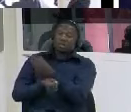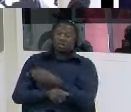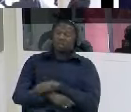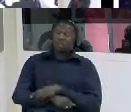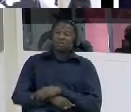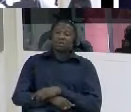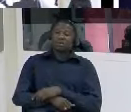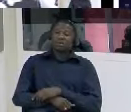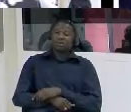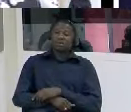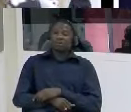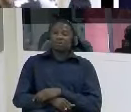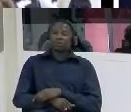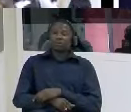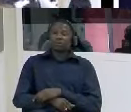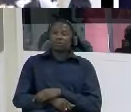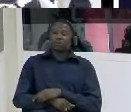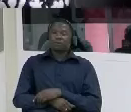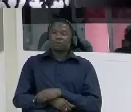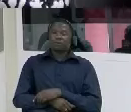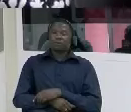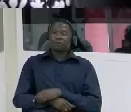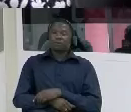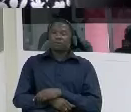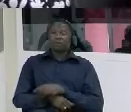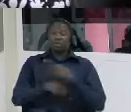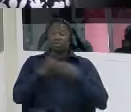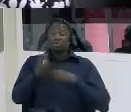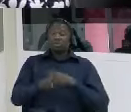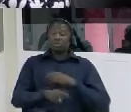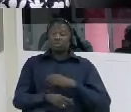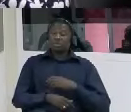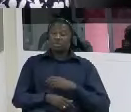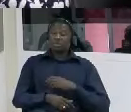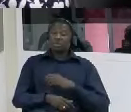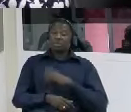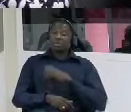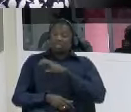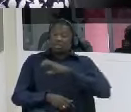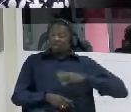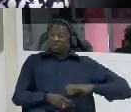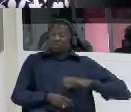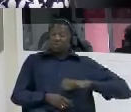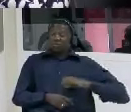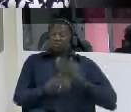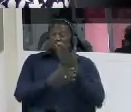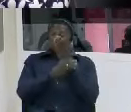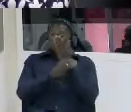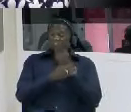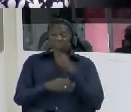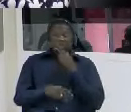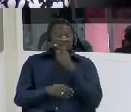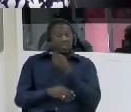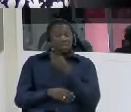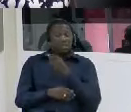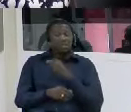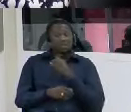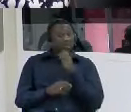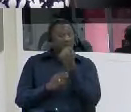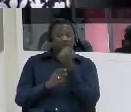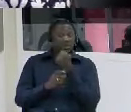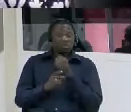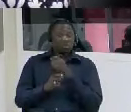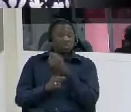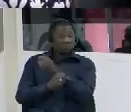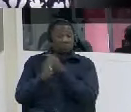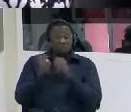so the cuban doctor told them he's in a very critical situation if you take him